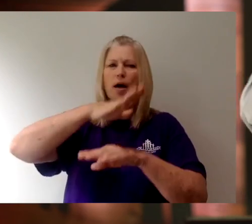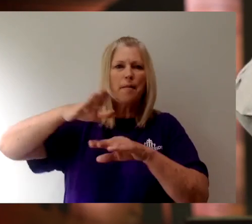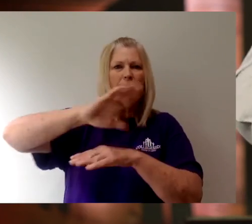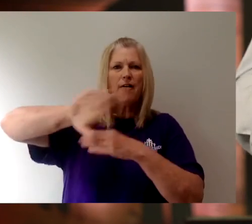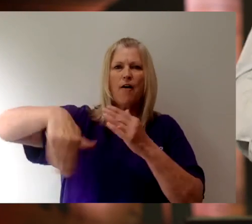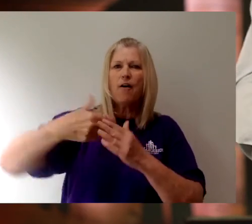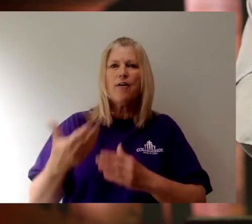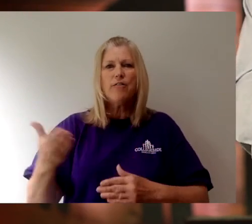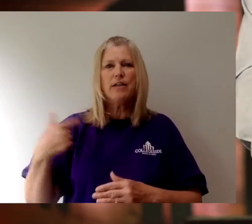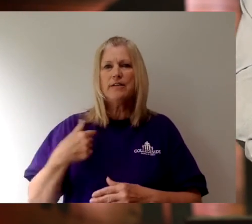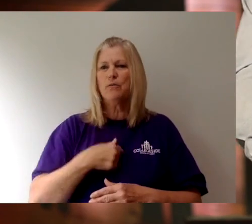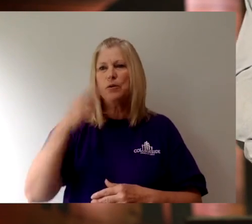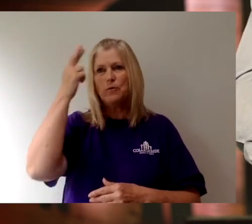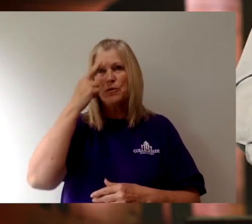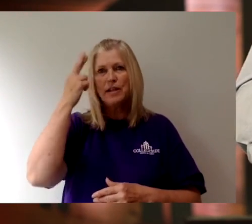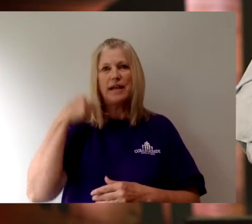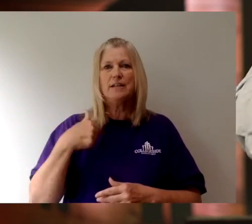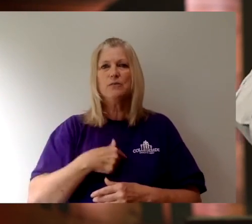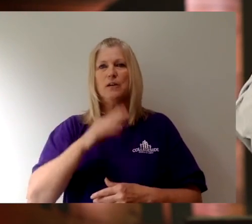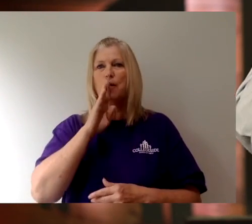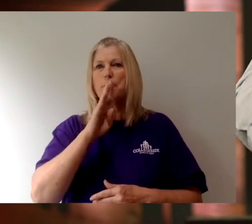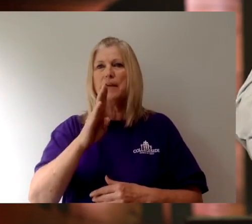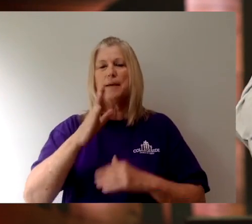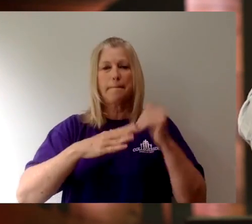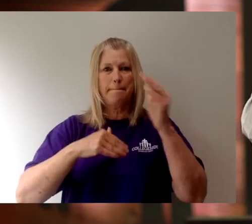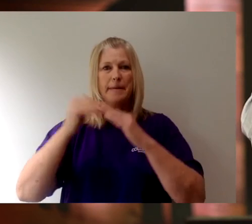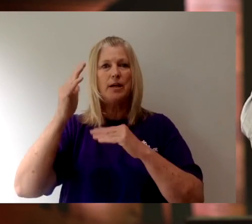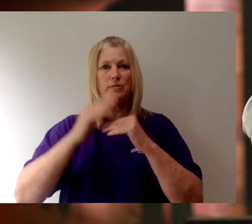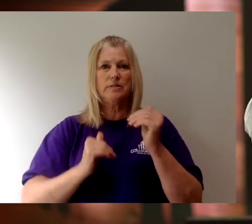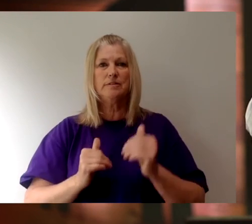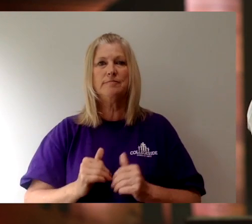things, that we would realize that we are being built.